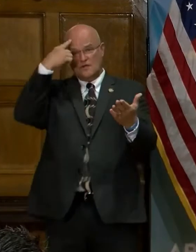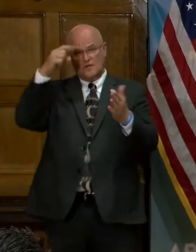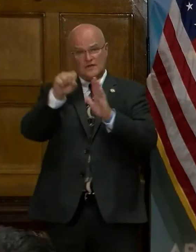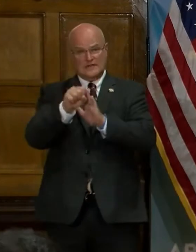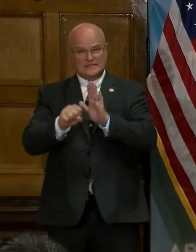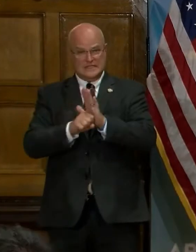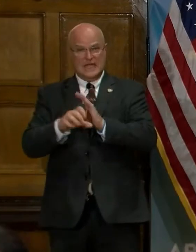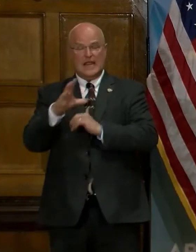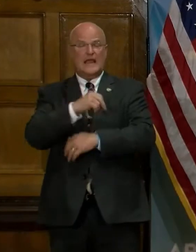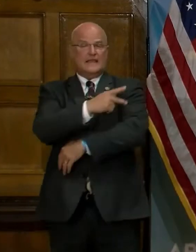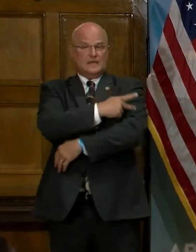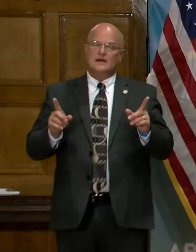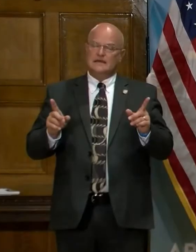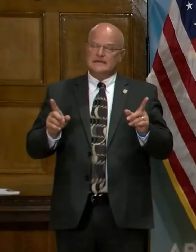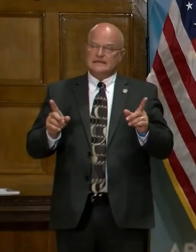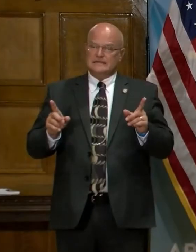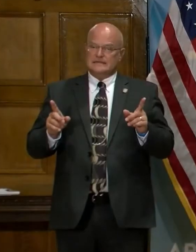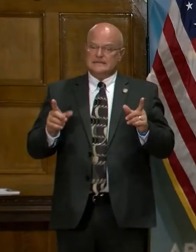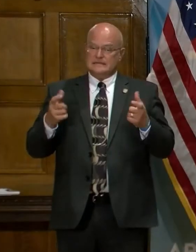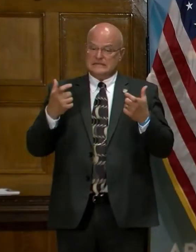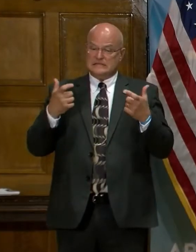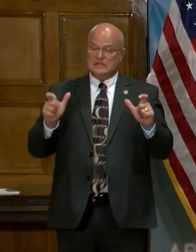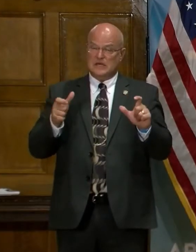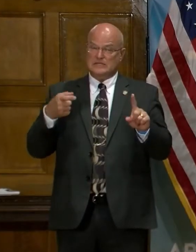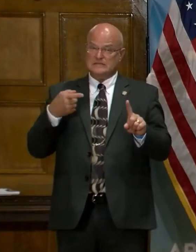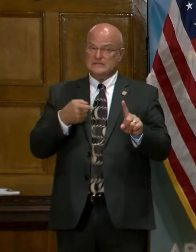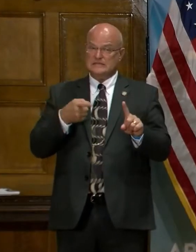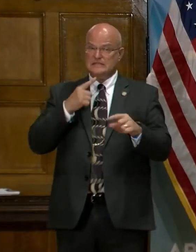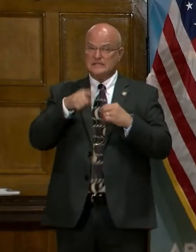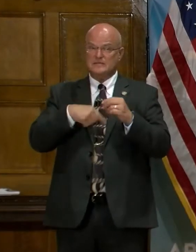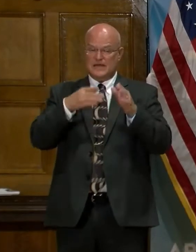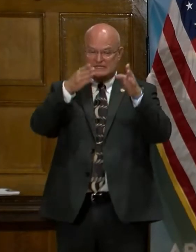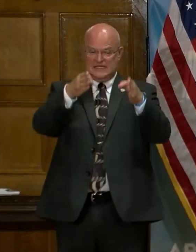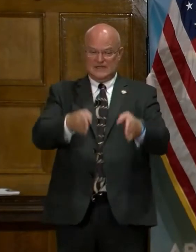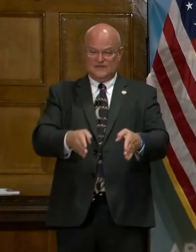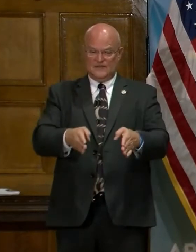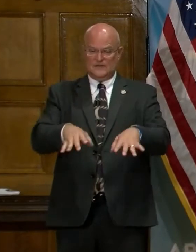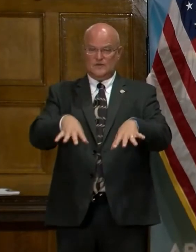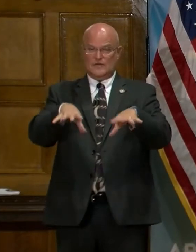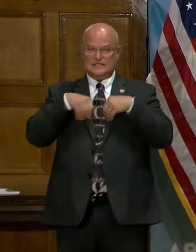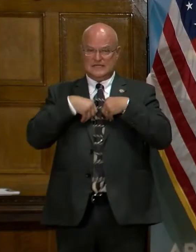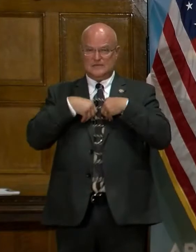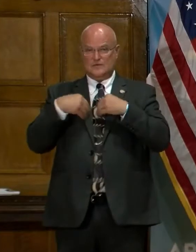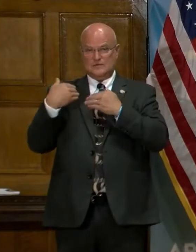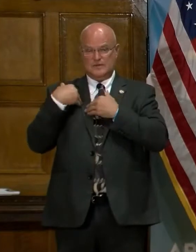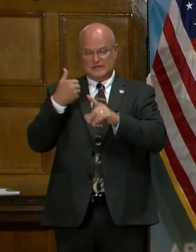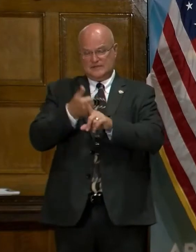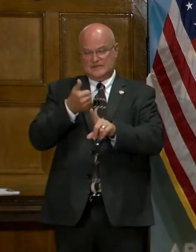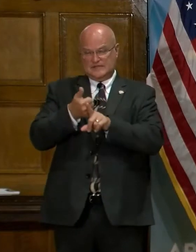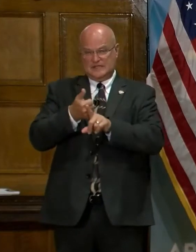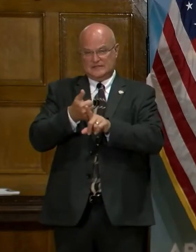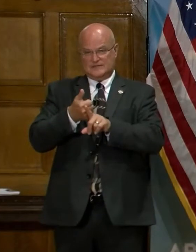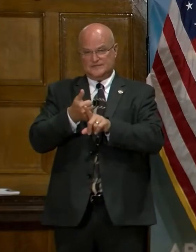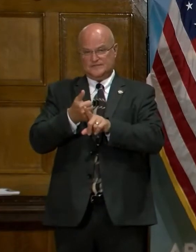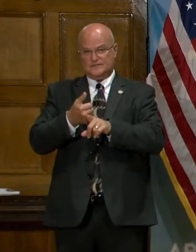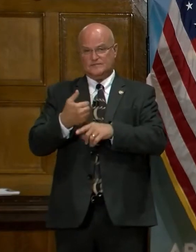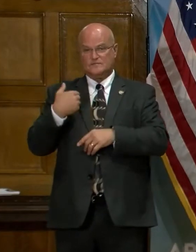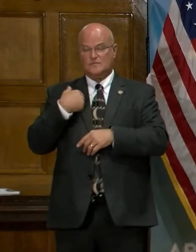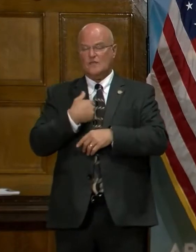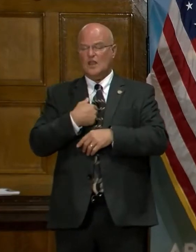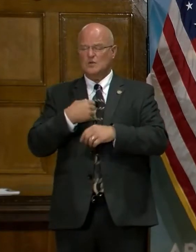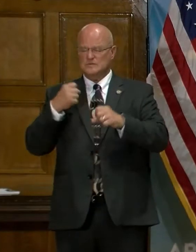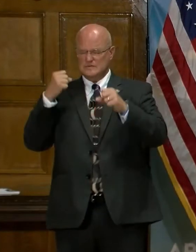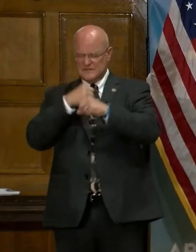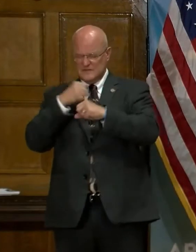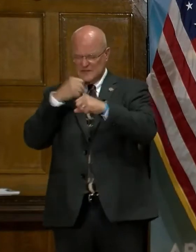to your patients. To the largest extent, is about individuals taking responsibility. And as we fight